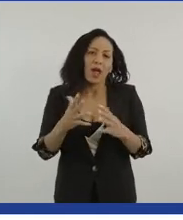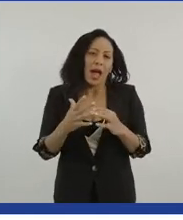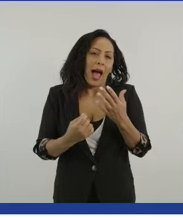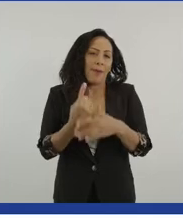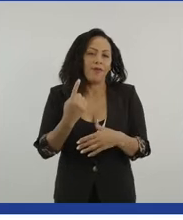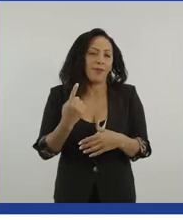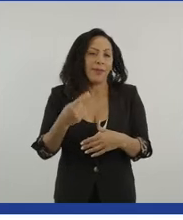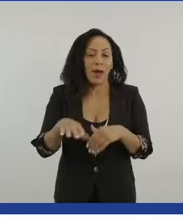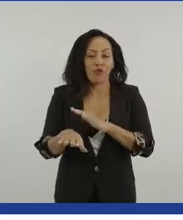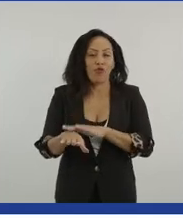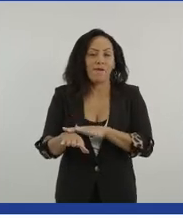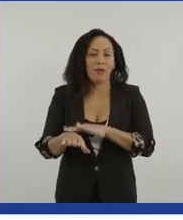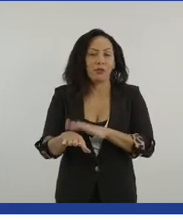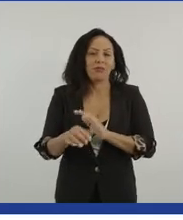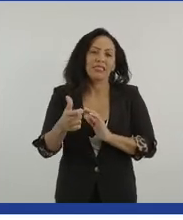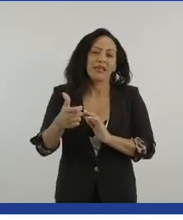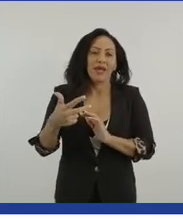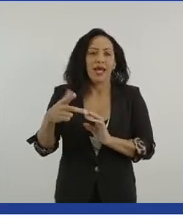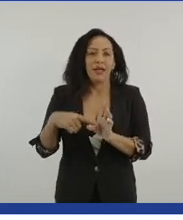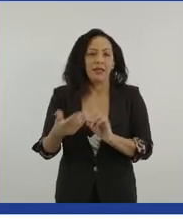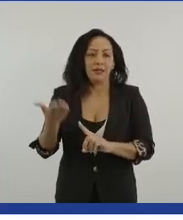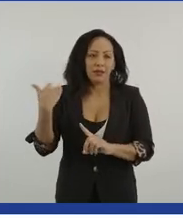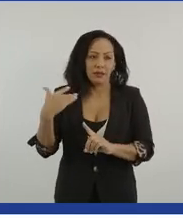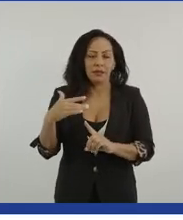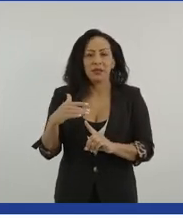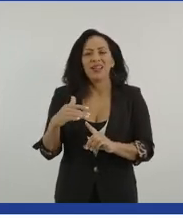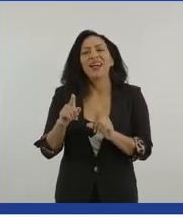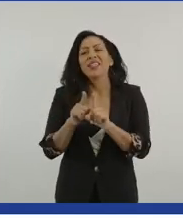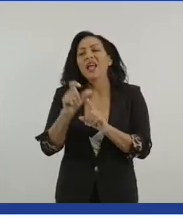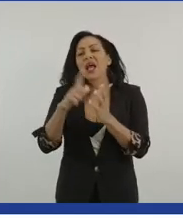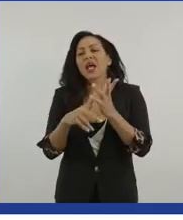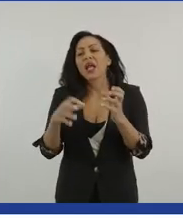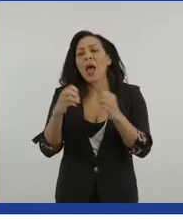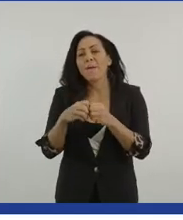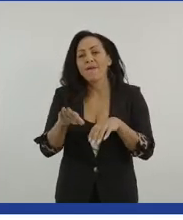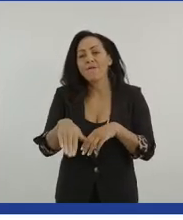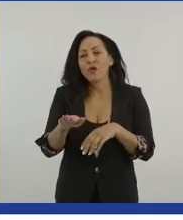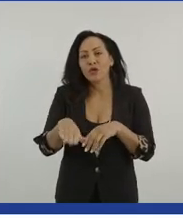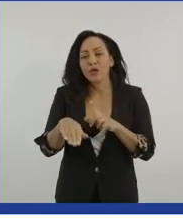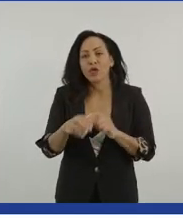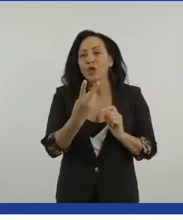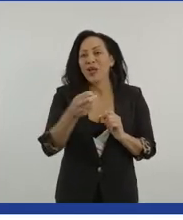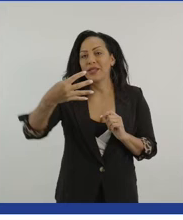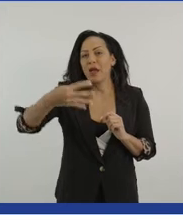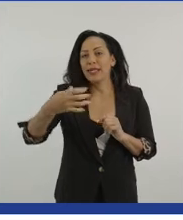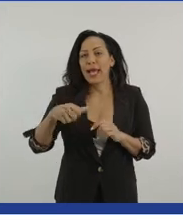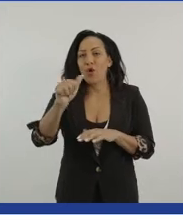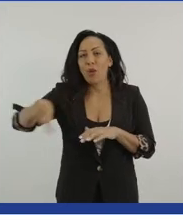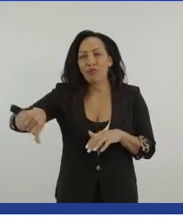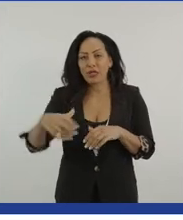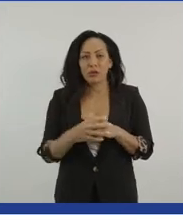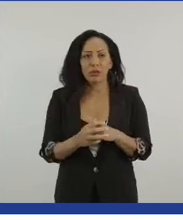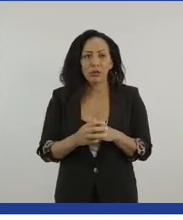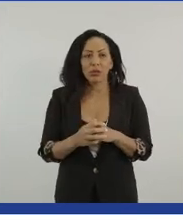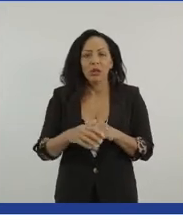Um, talipedes, carous, minor form of club foot. I had operation in 2019. The ankle still